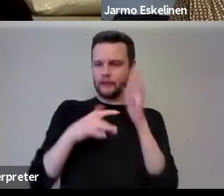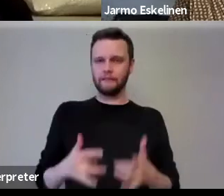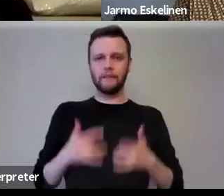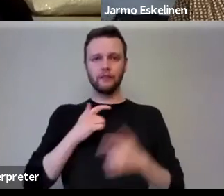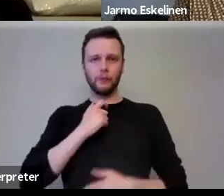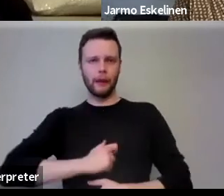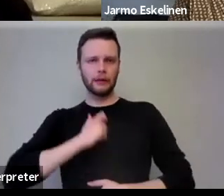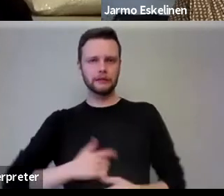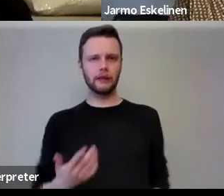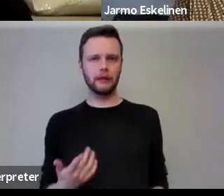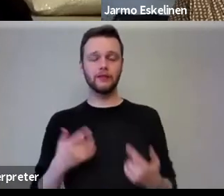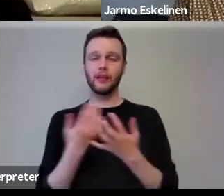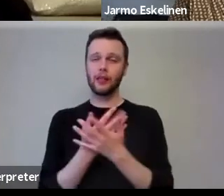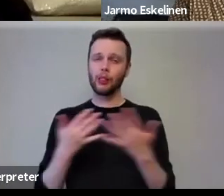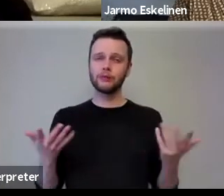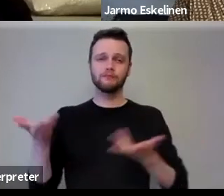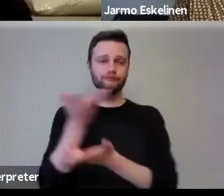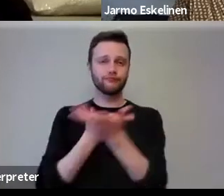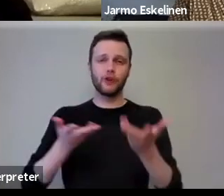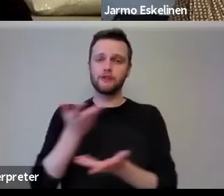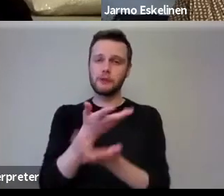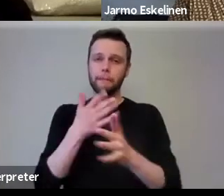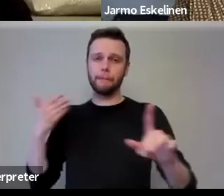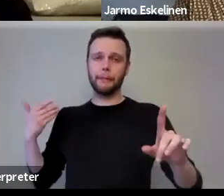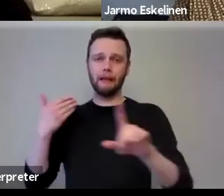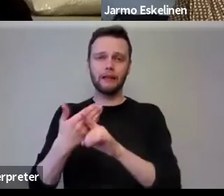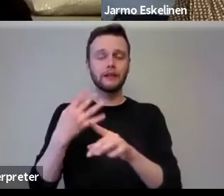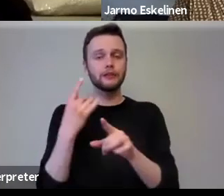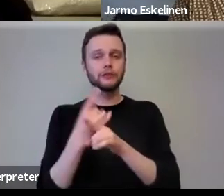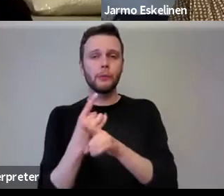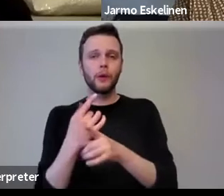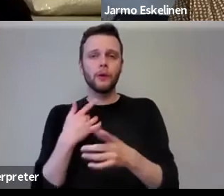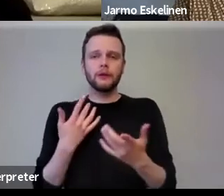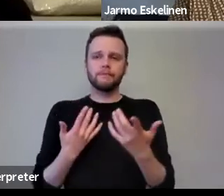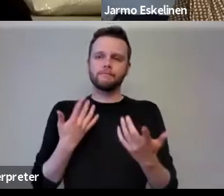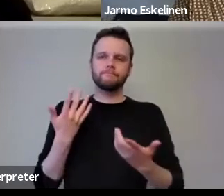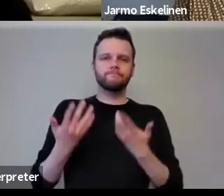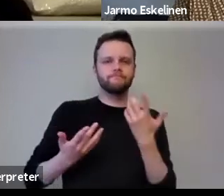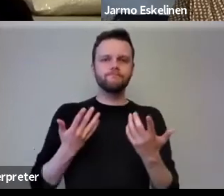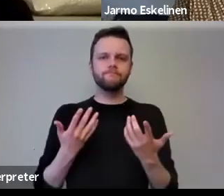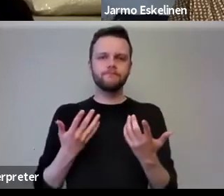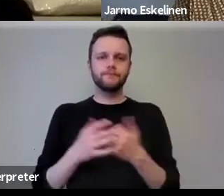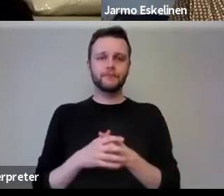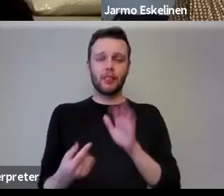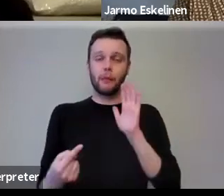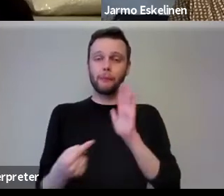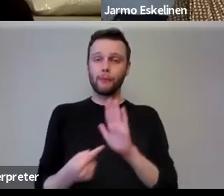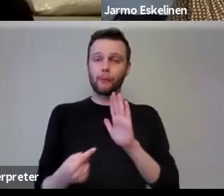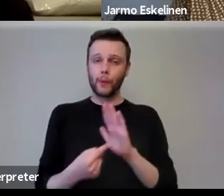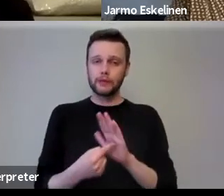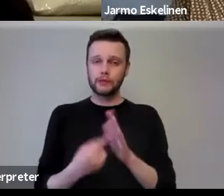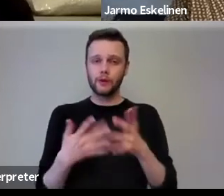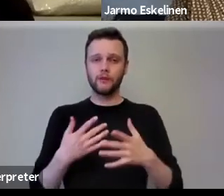Uh, we've had a lot of conversation over the past few weeks about, um, the significance of